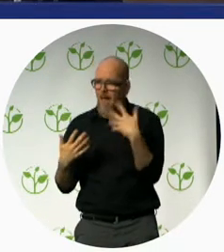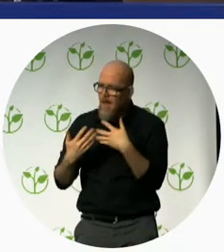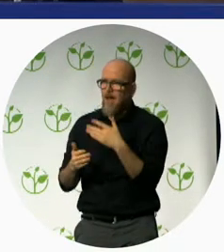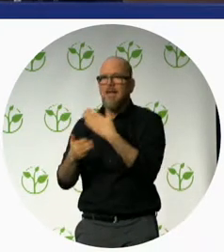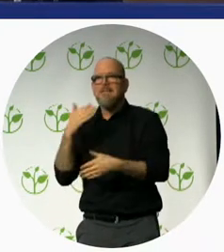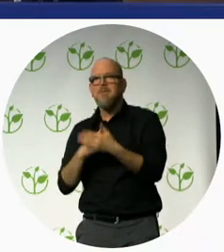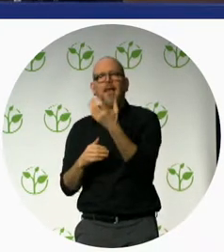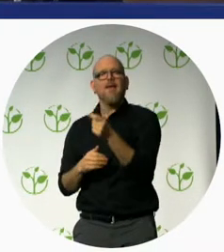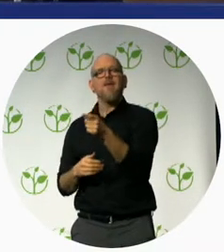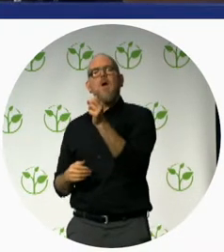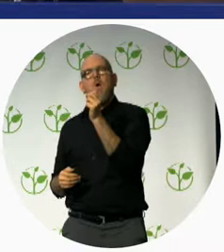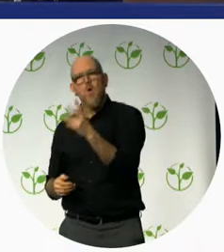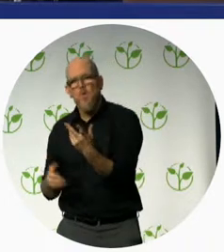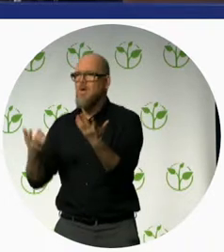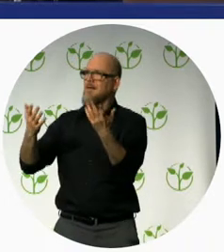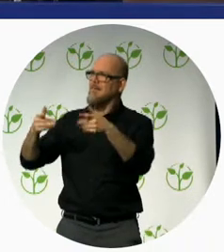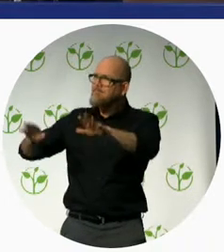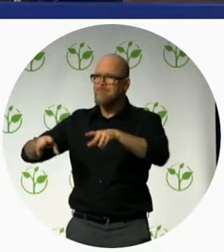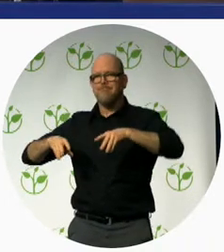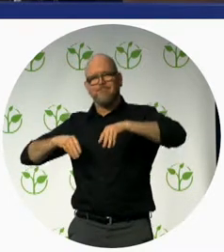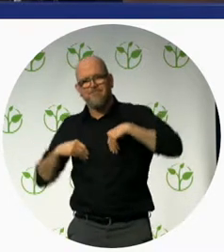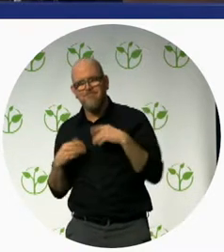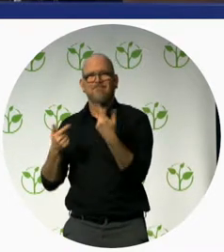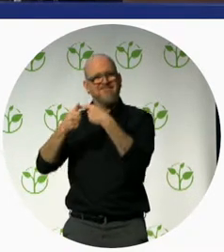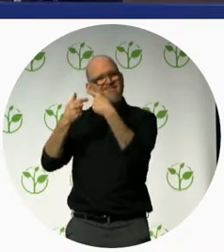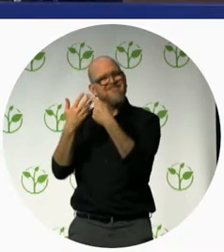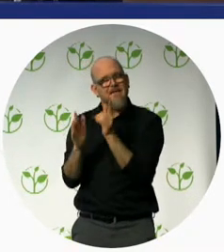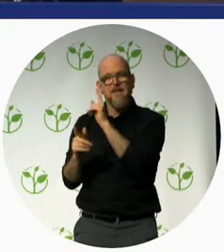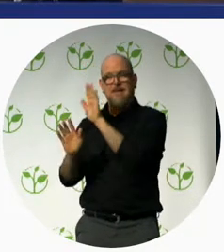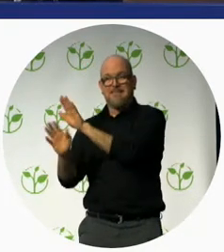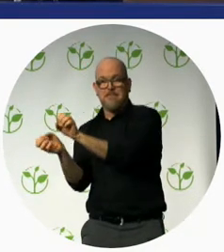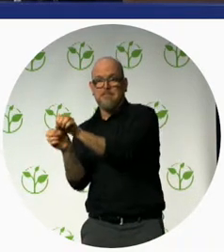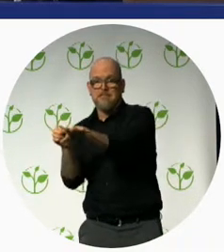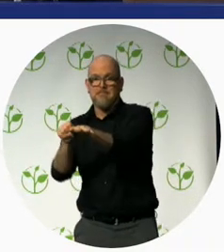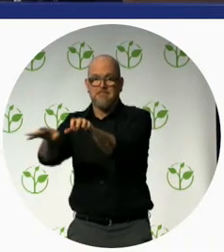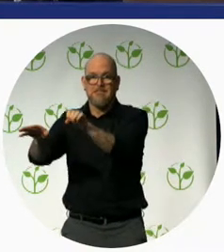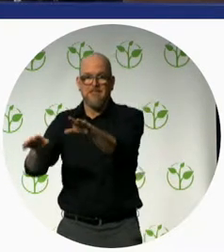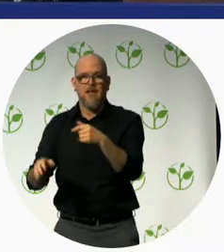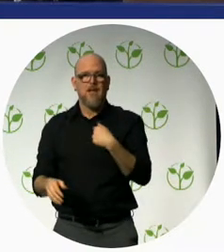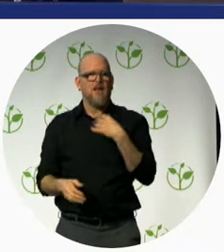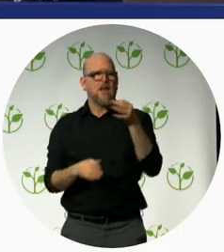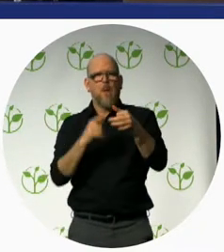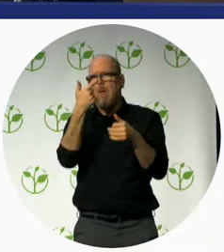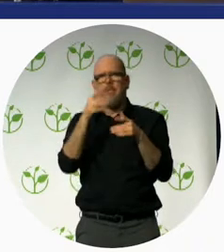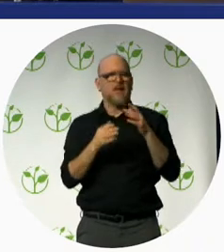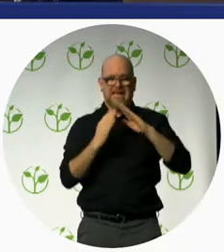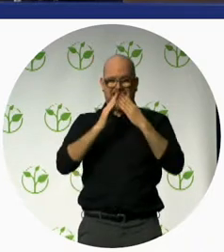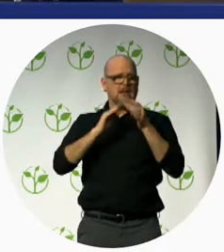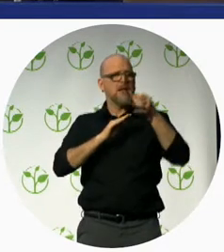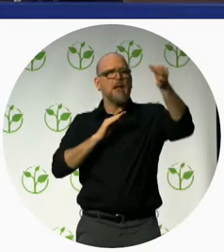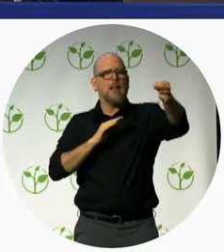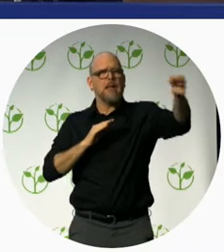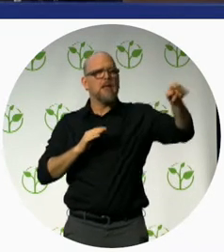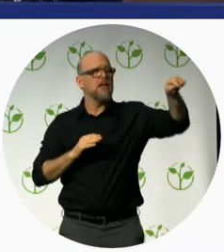and at the end we will prepare a list from every village of suspected disabled children once they are identified